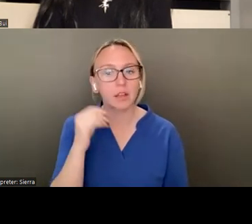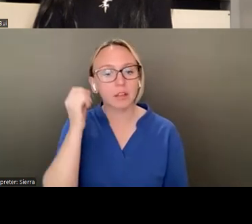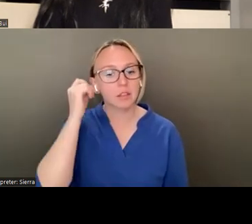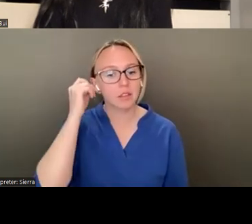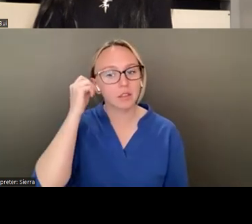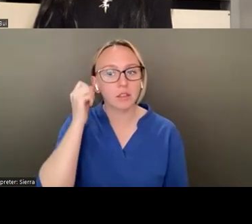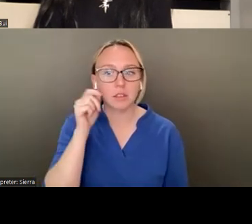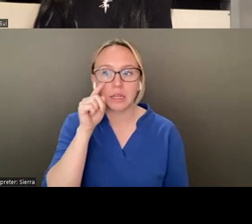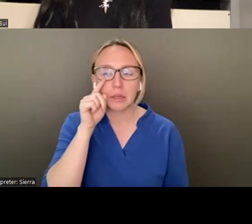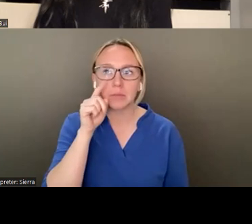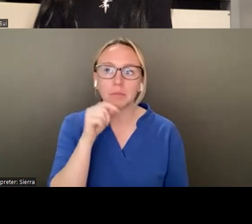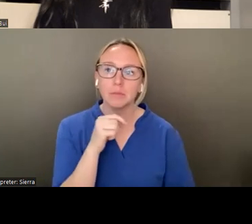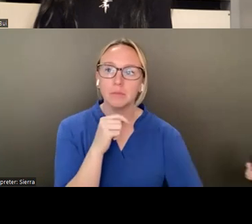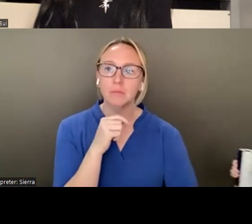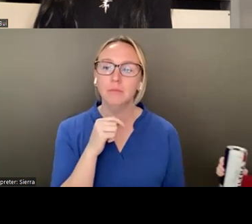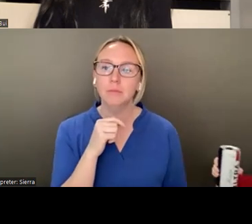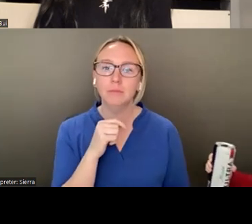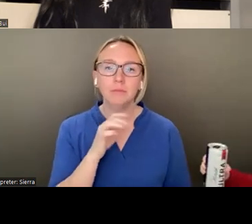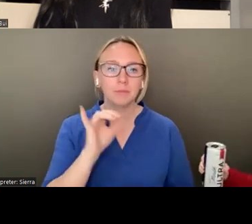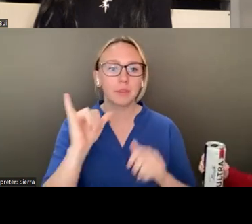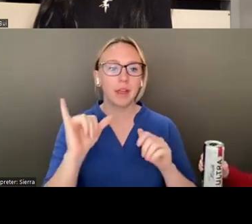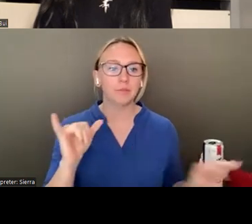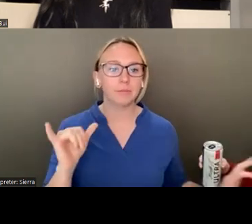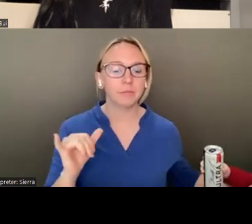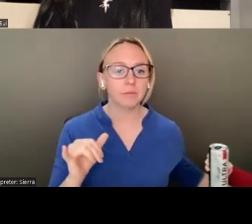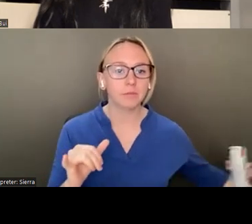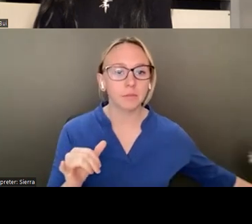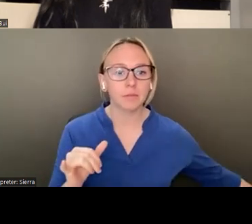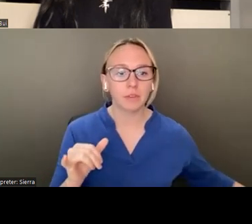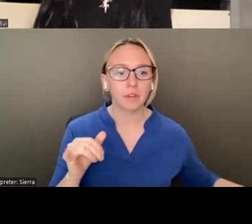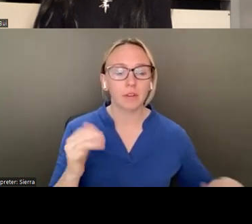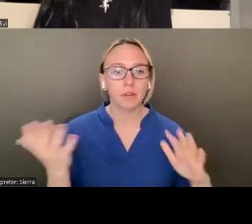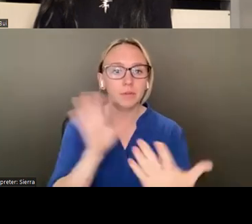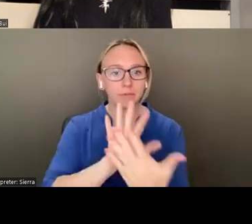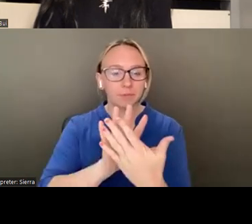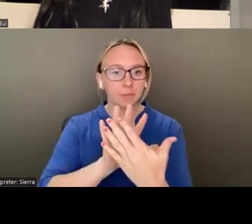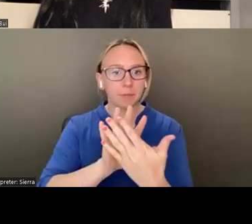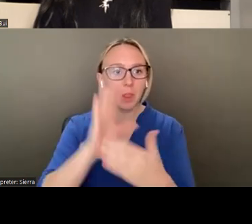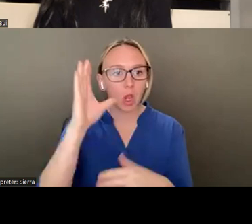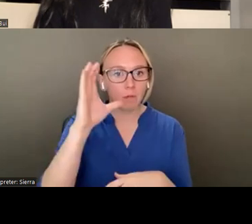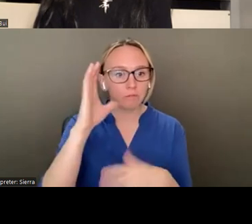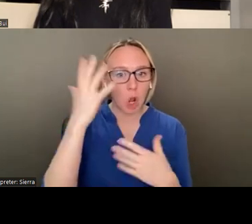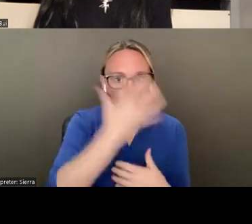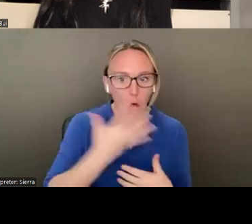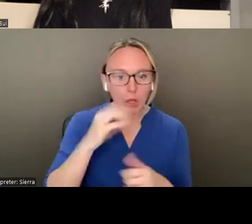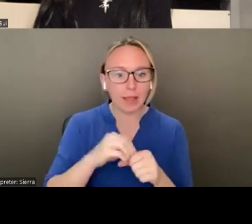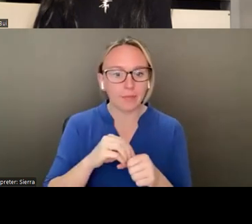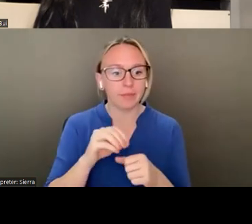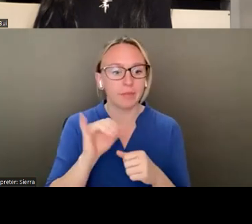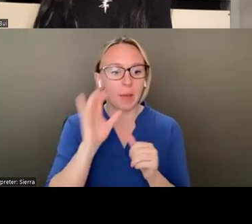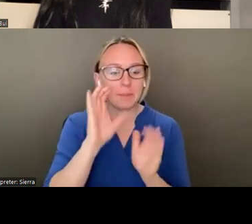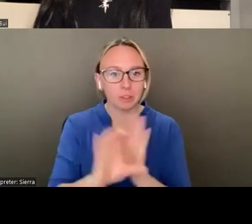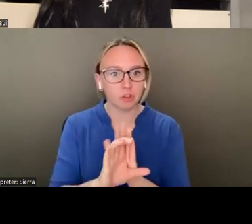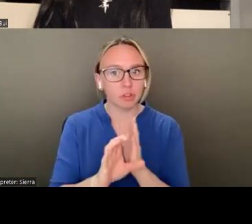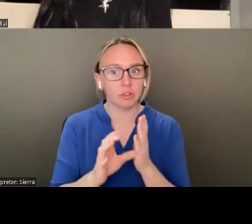look of the pitcher is part of the pitcher, but it's not what we think of when we hear the word pitcher, but it's still part of it.